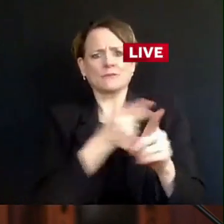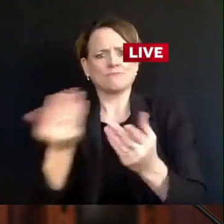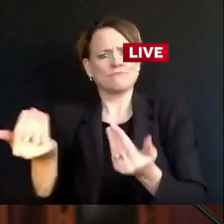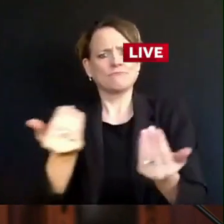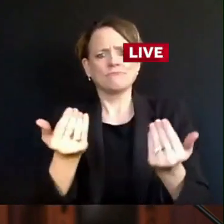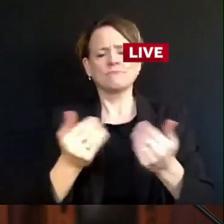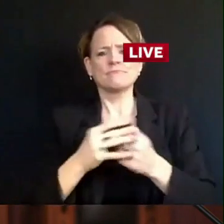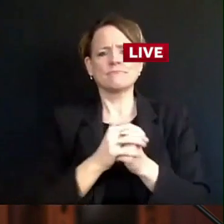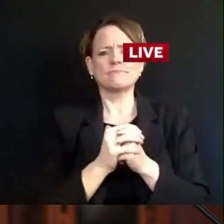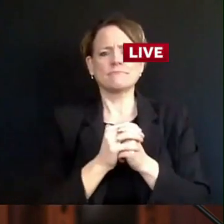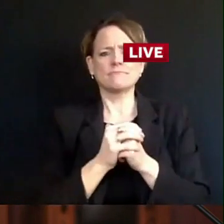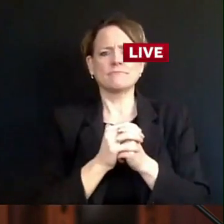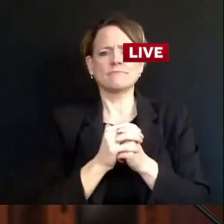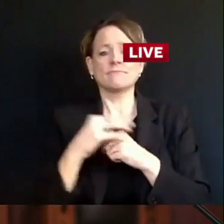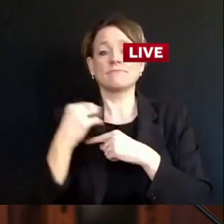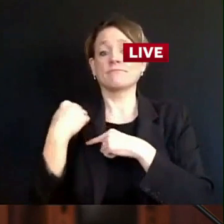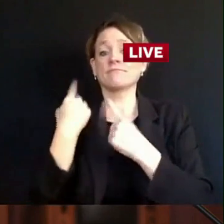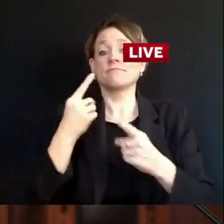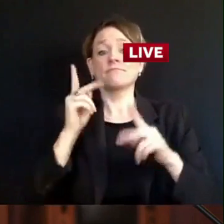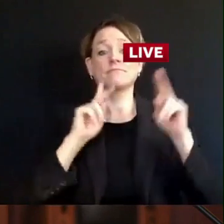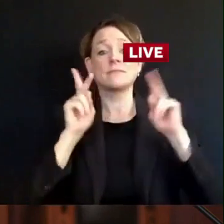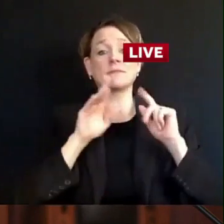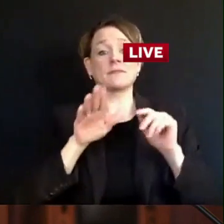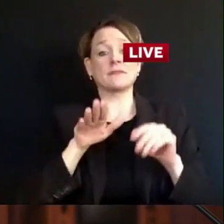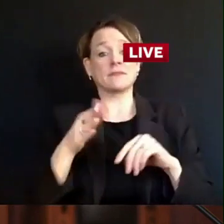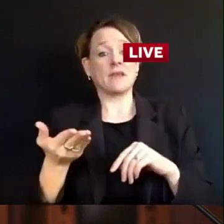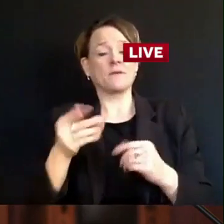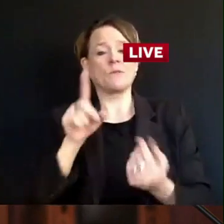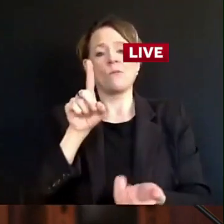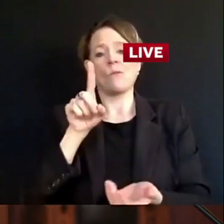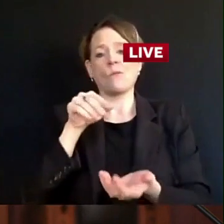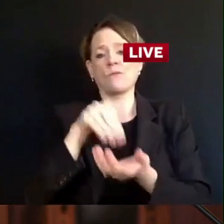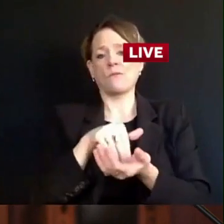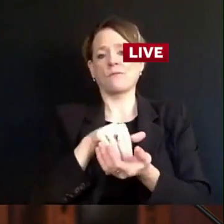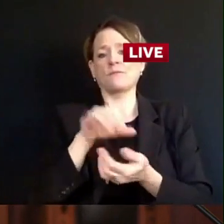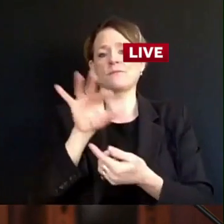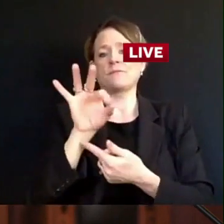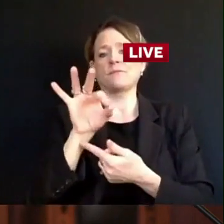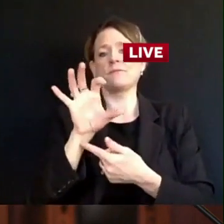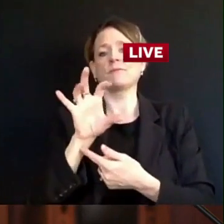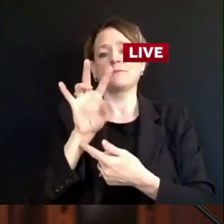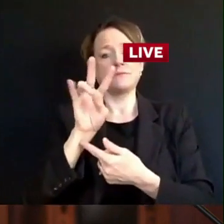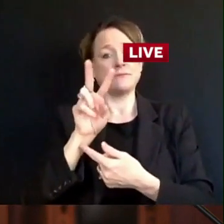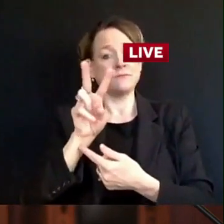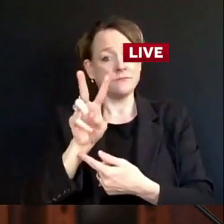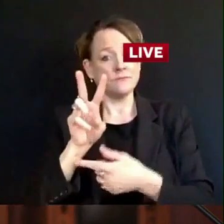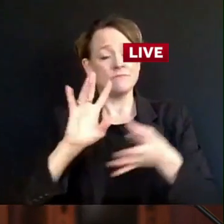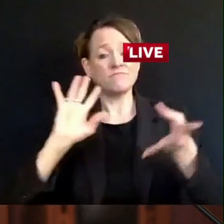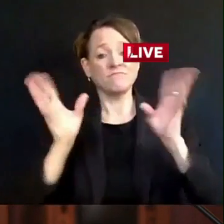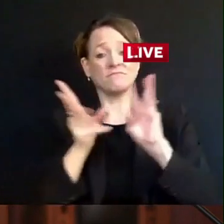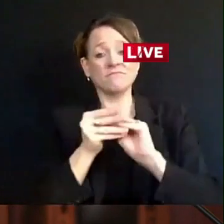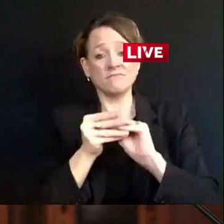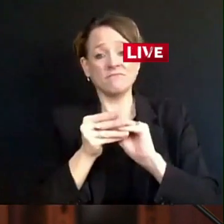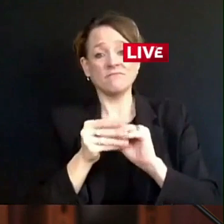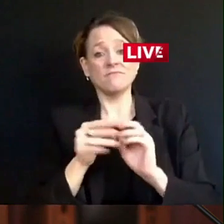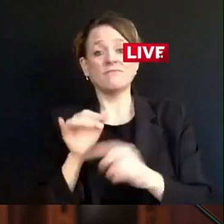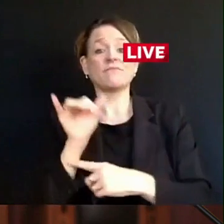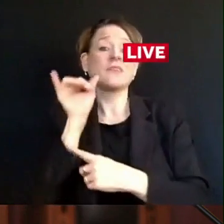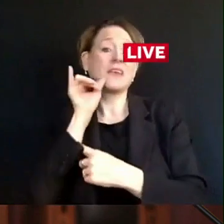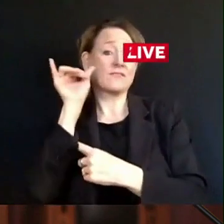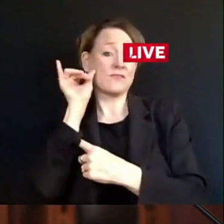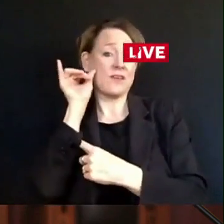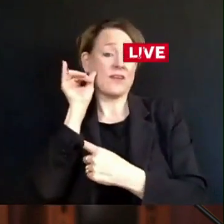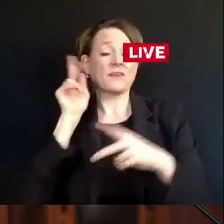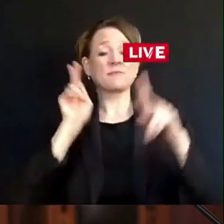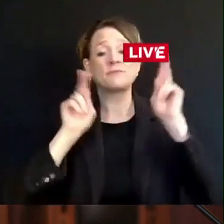an addition of 24 deaths since yesterday. Families and friends across the state are feeling this loss